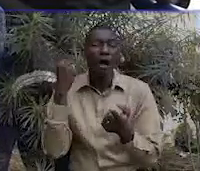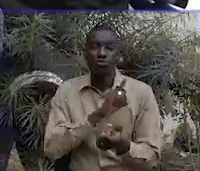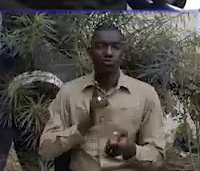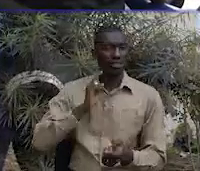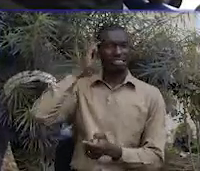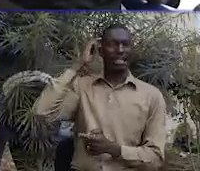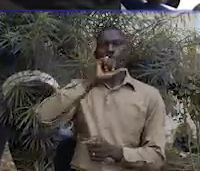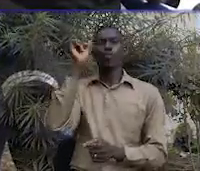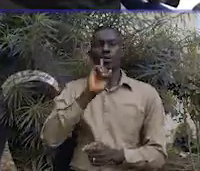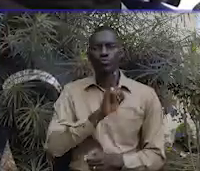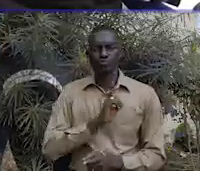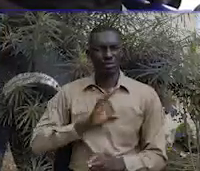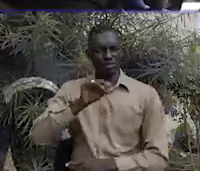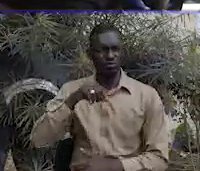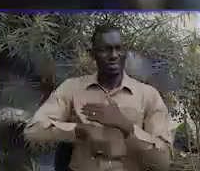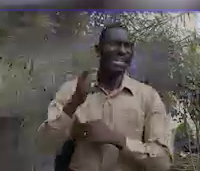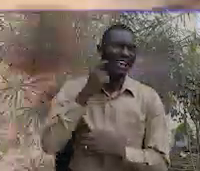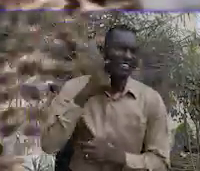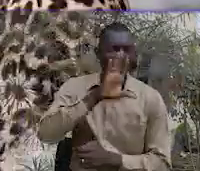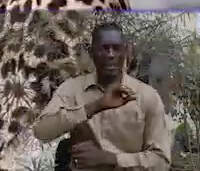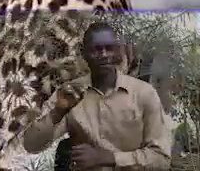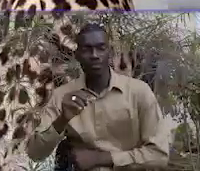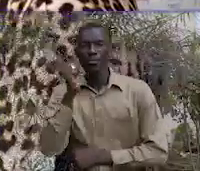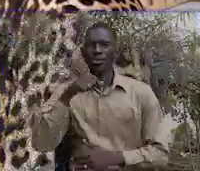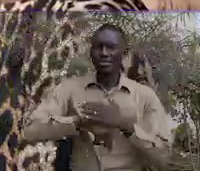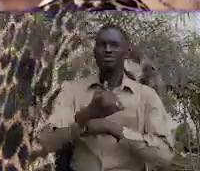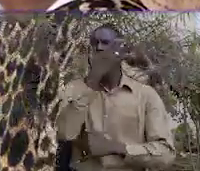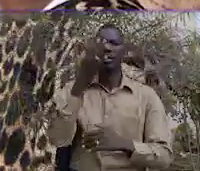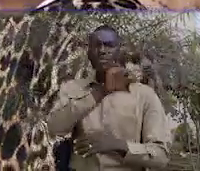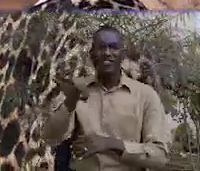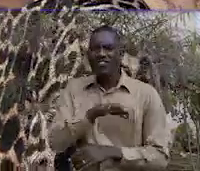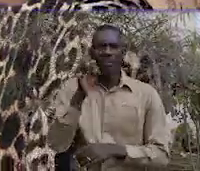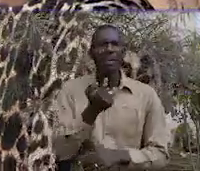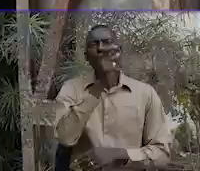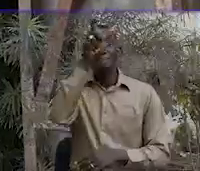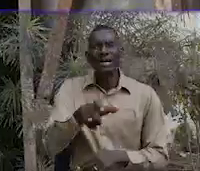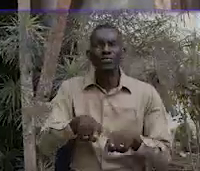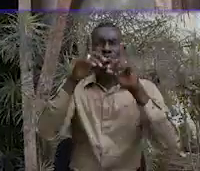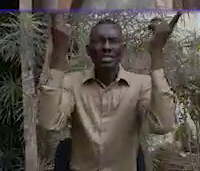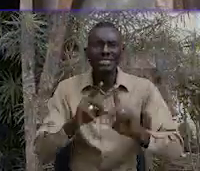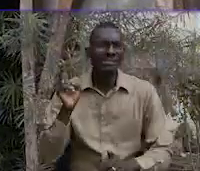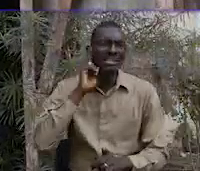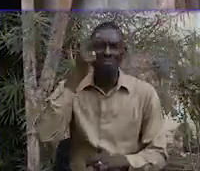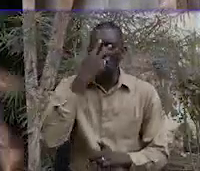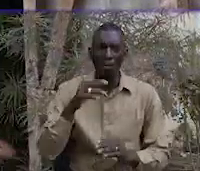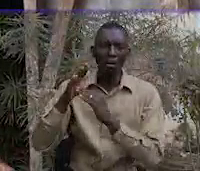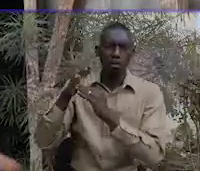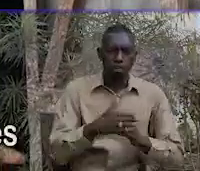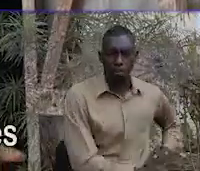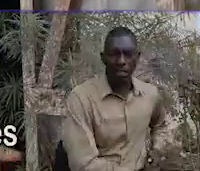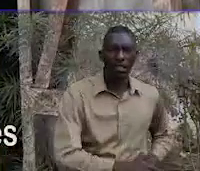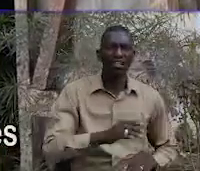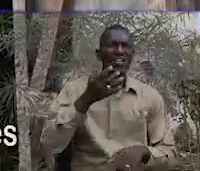what we do in our daily activity, cause in some families persons with disabilities are sidelined